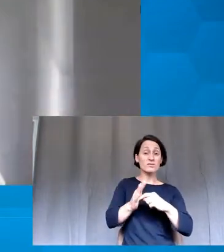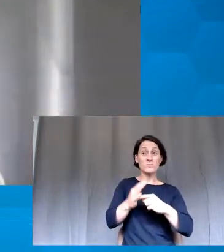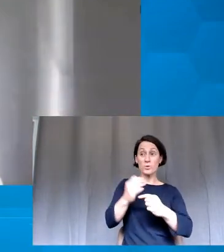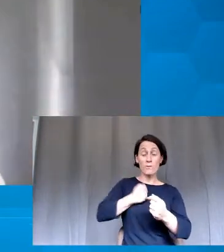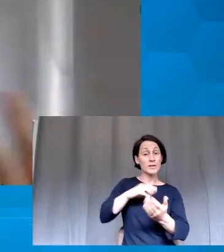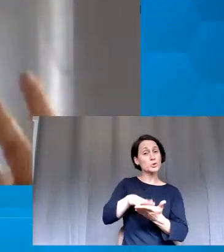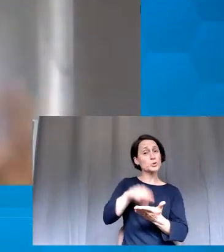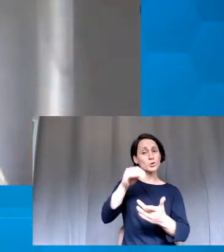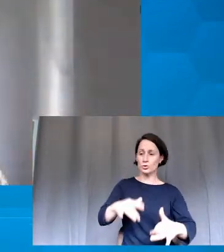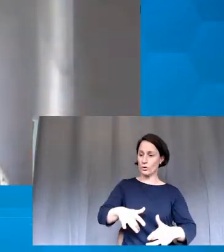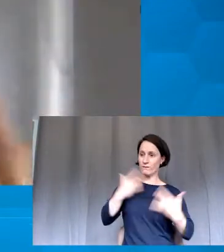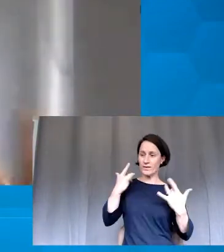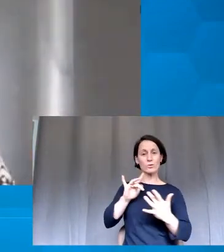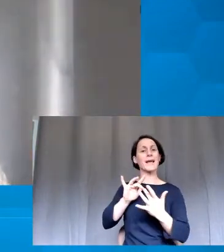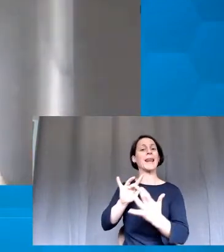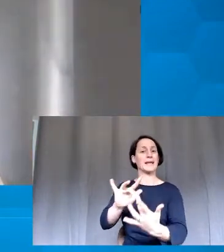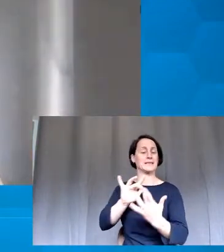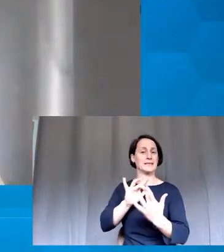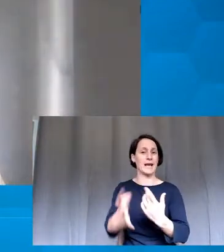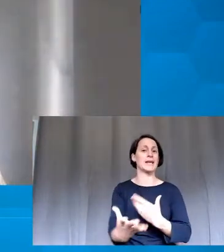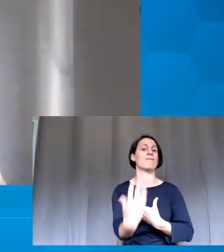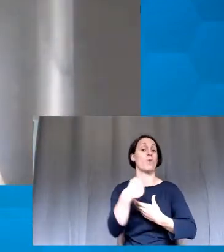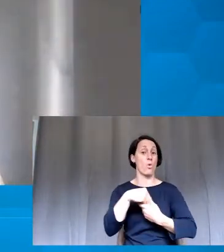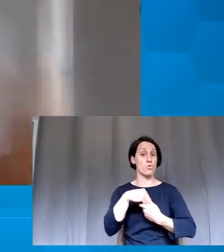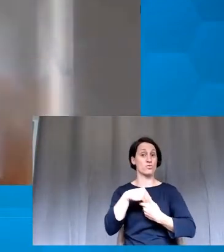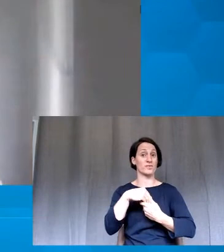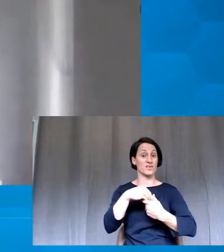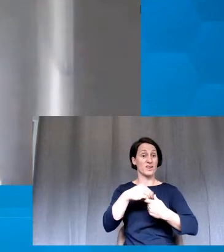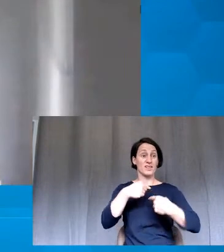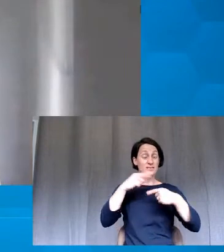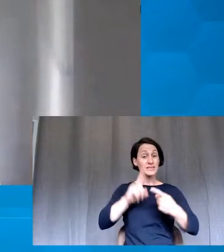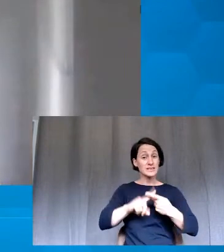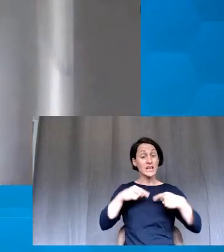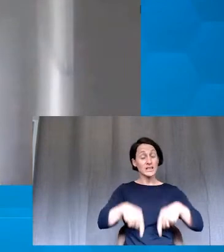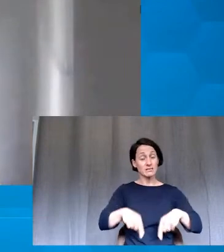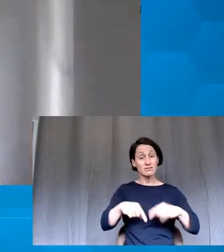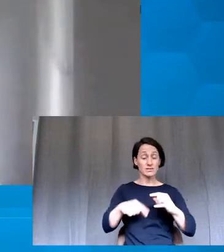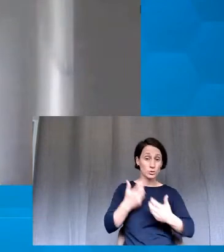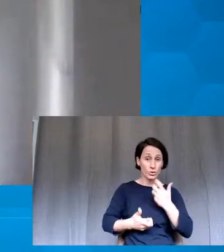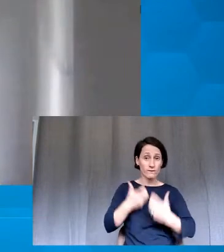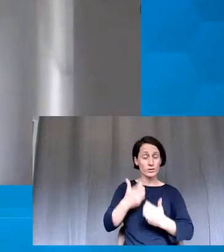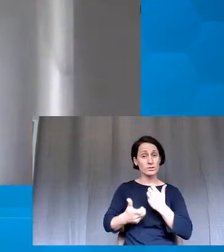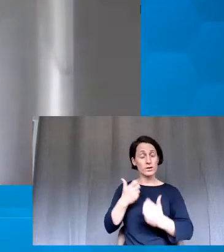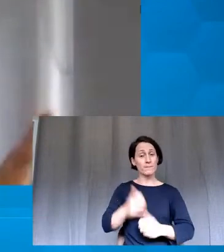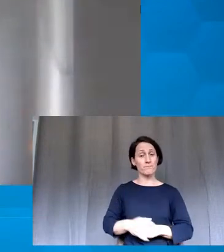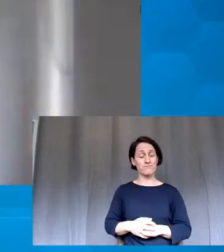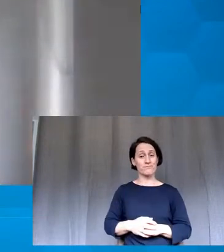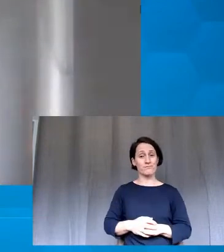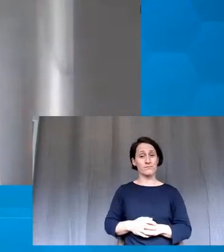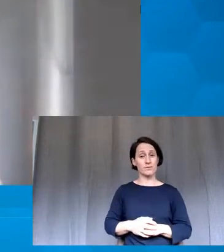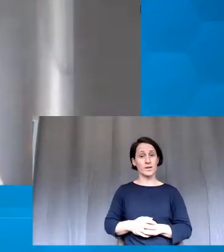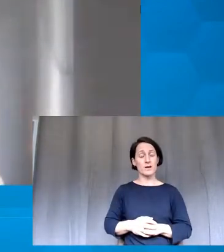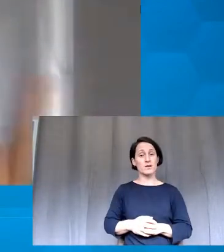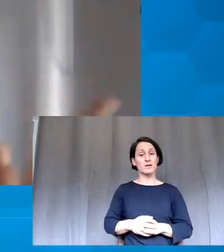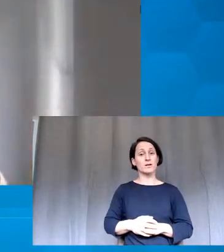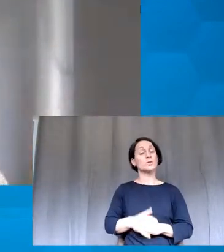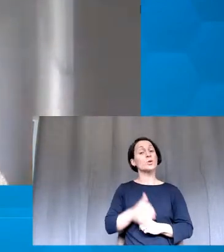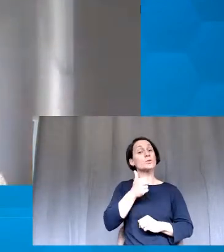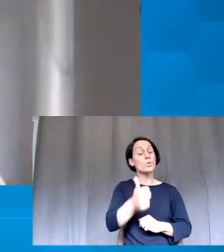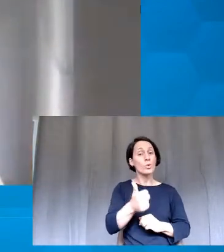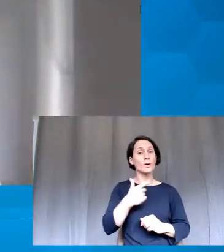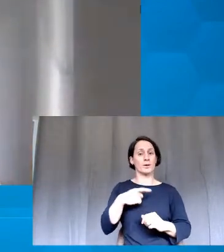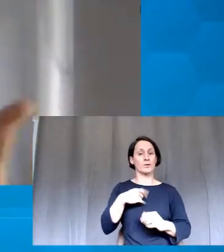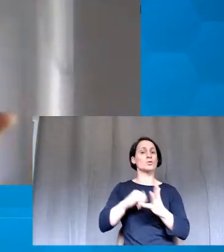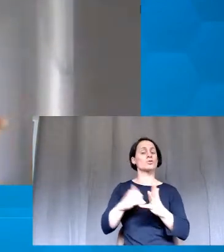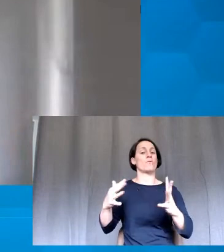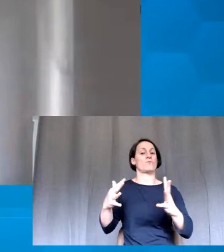feel connected to us and UNSW. So, a lot of presentation software that's synchronous was brilliant